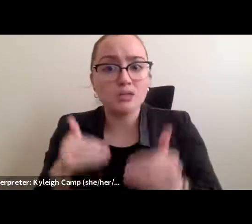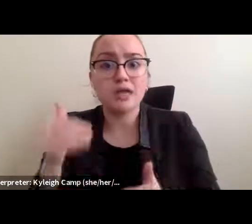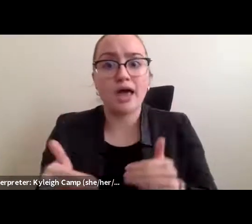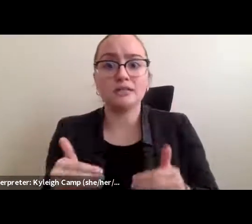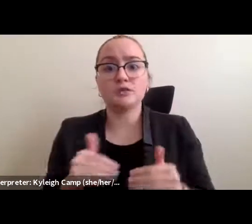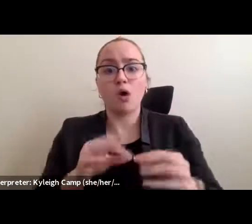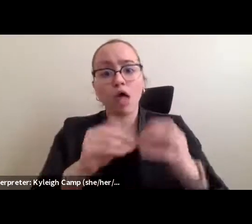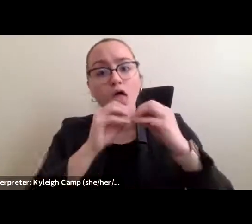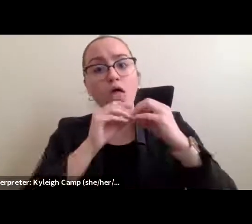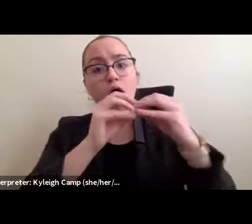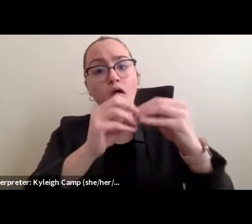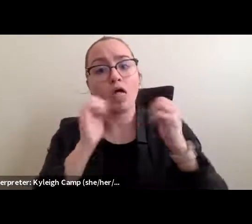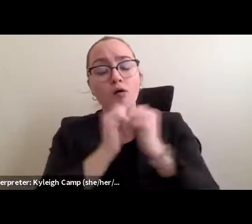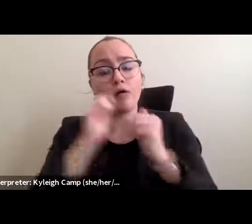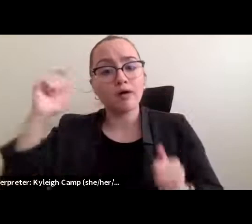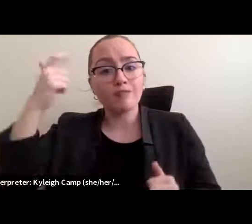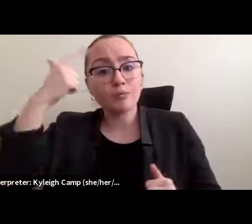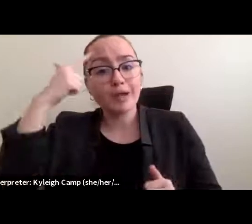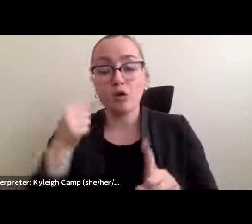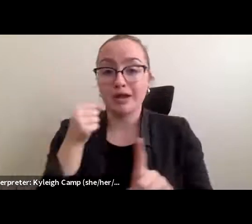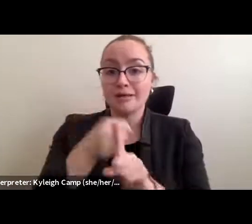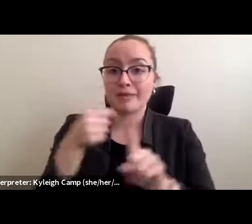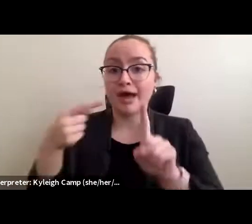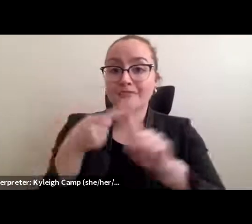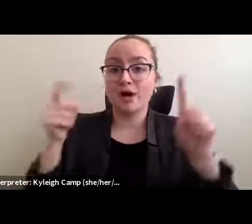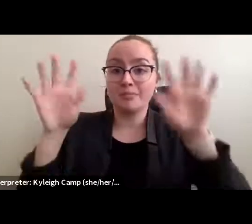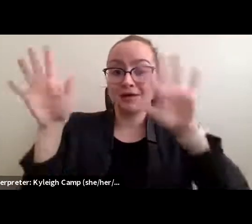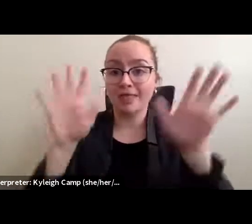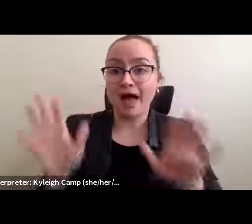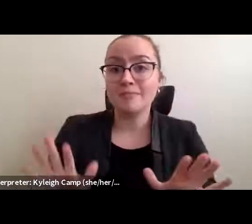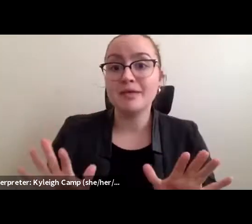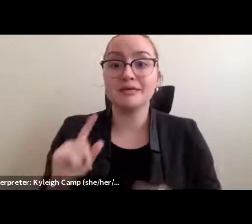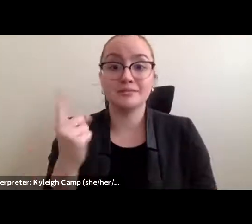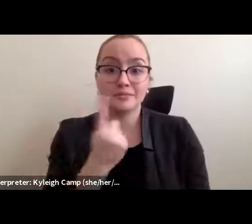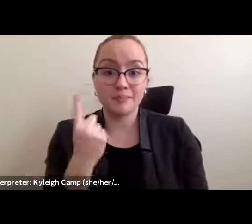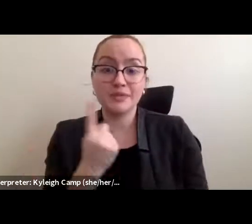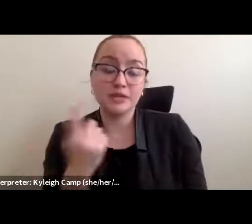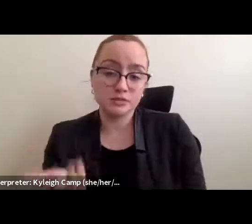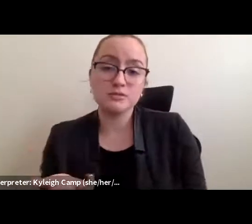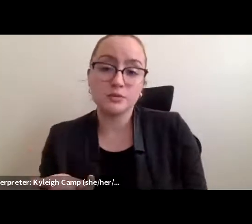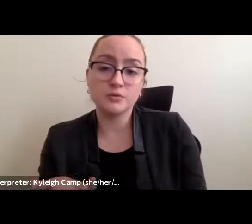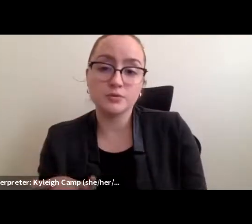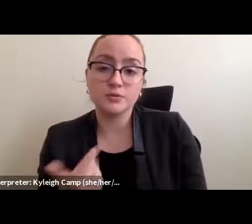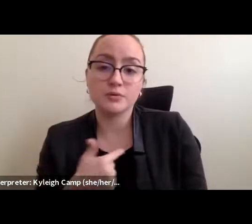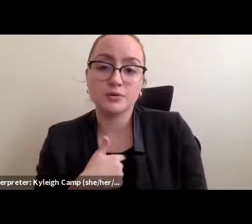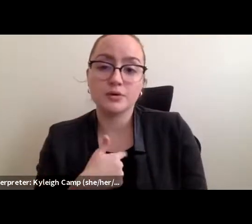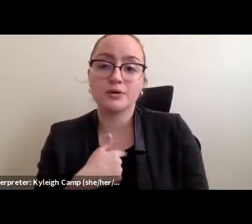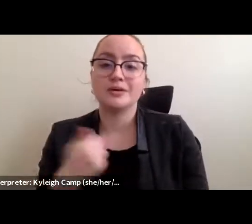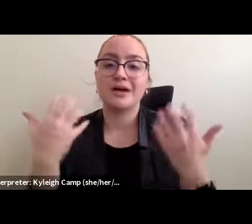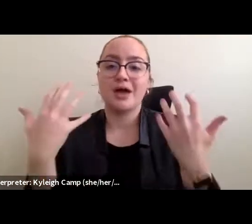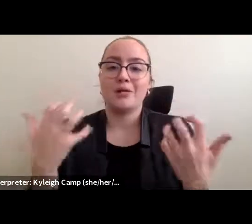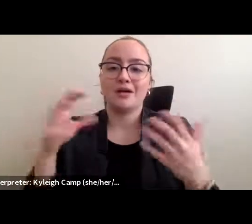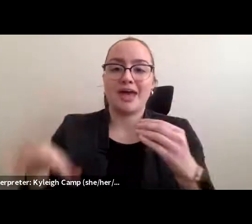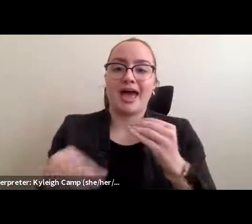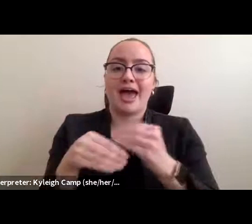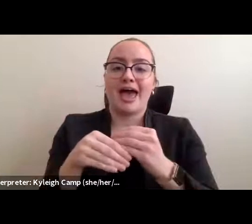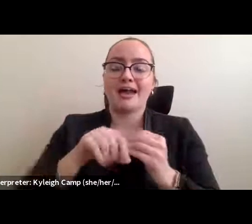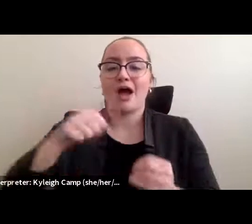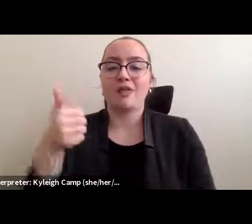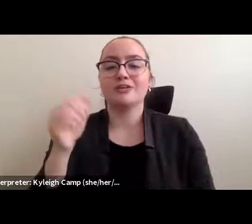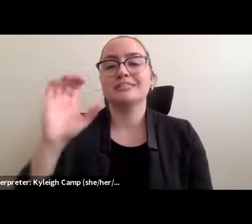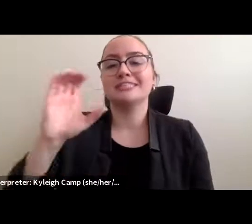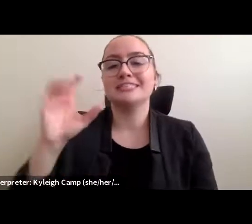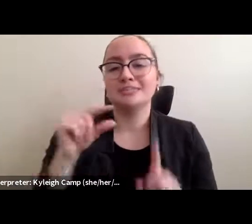livelihoods impacted by climate and other crisis? And so here I would like to bring in another C to the intersection of colonialism and